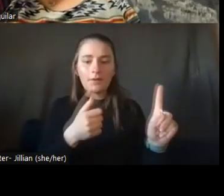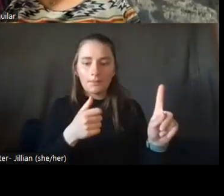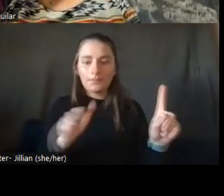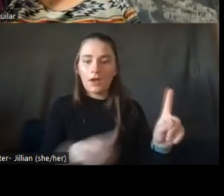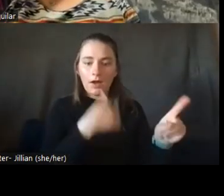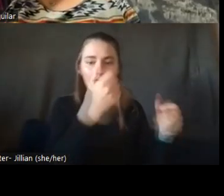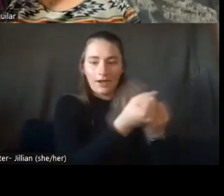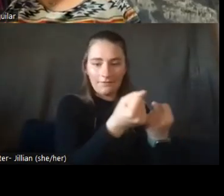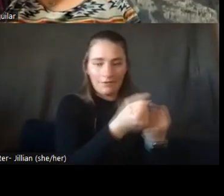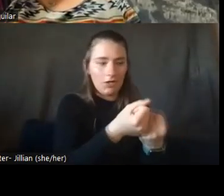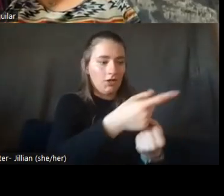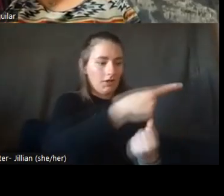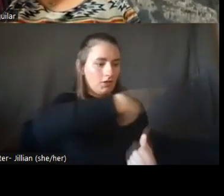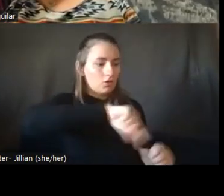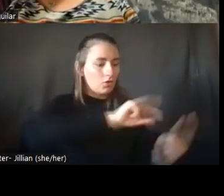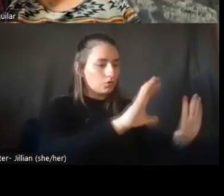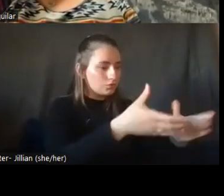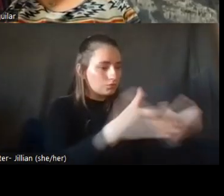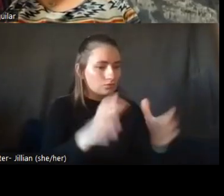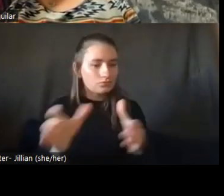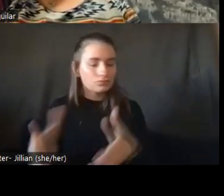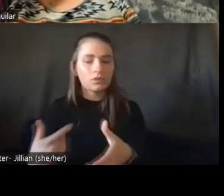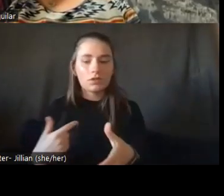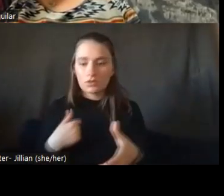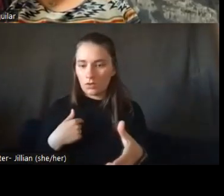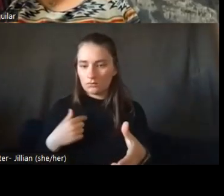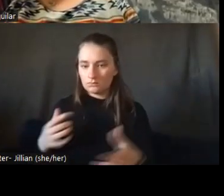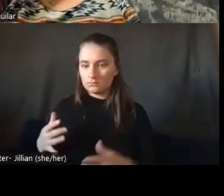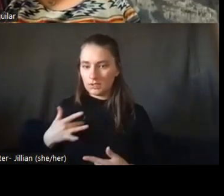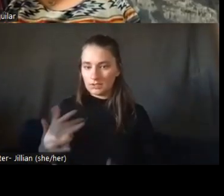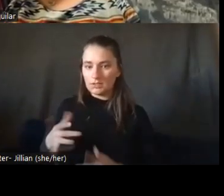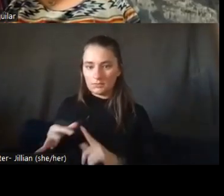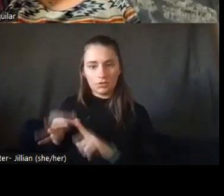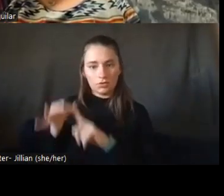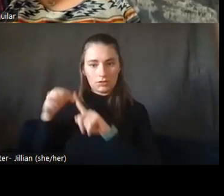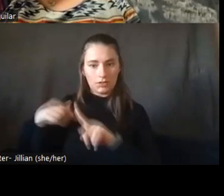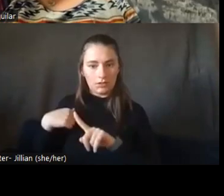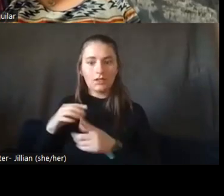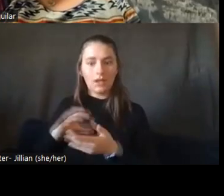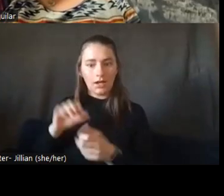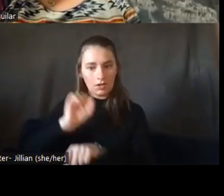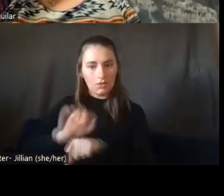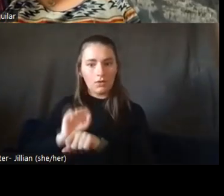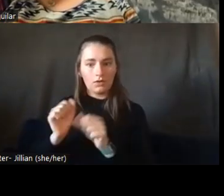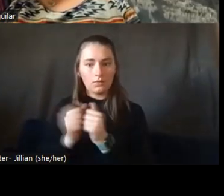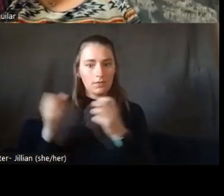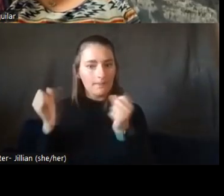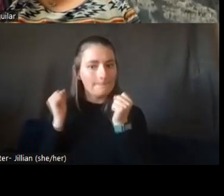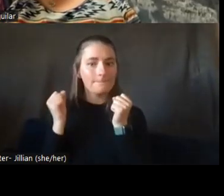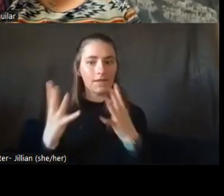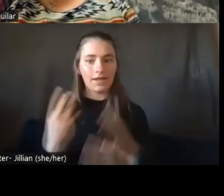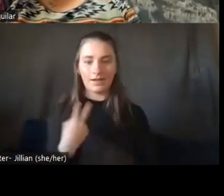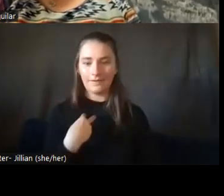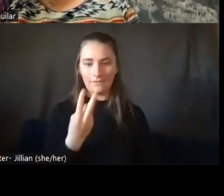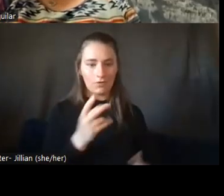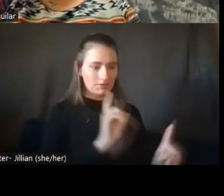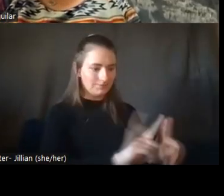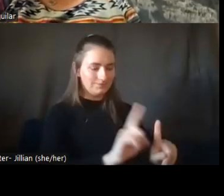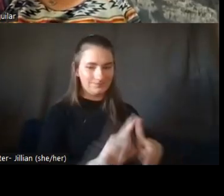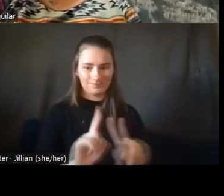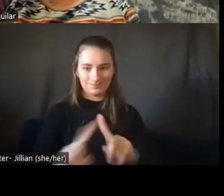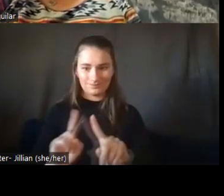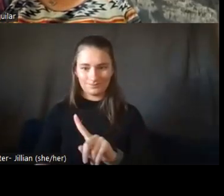So I tell people I tend to be unique and I get to work with a lot of voices that's different from mine.